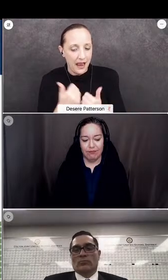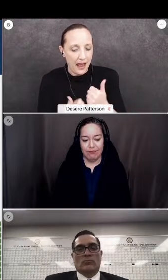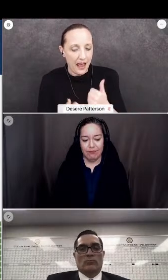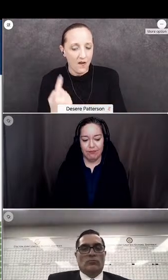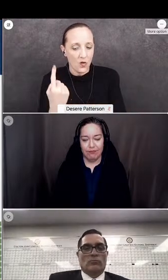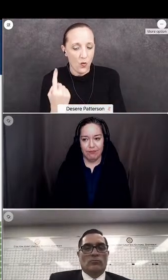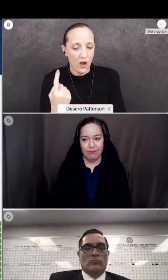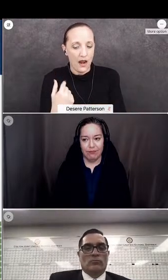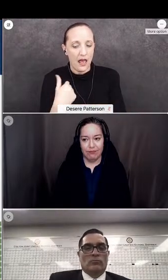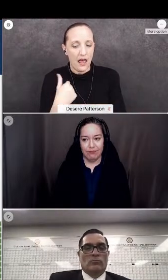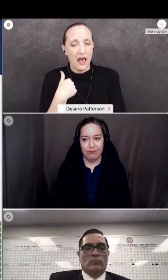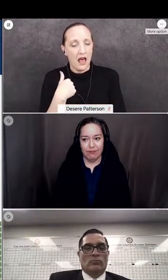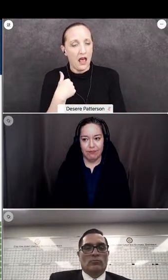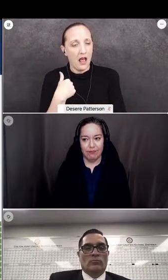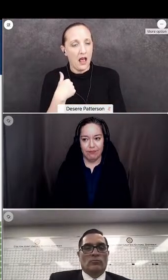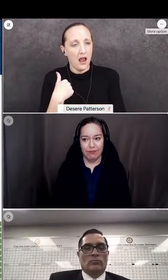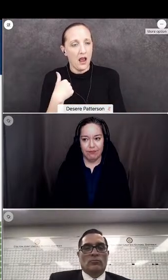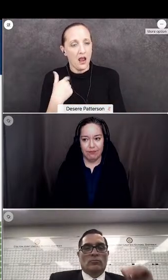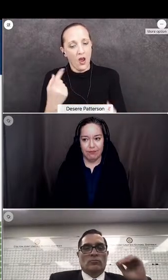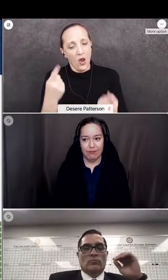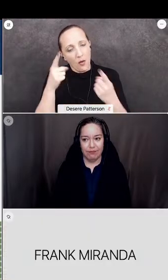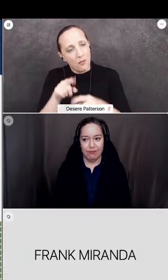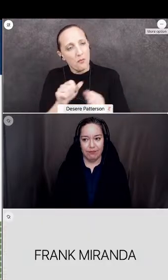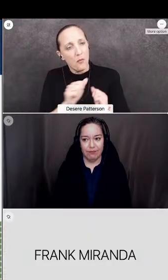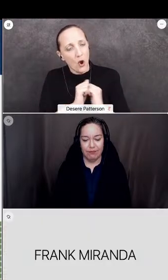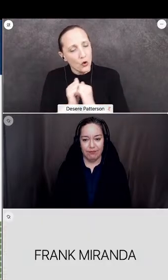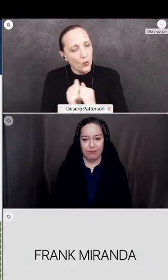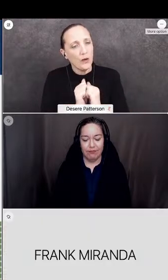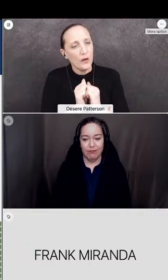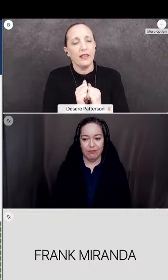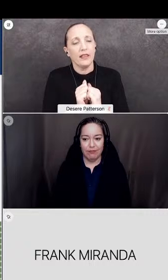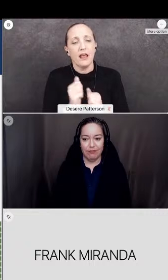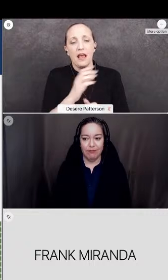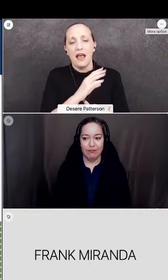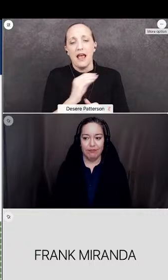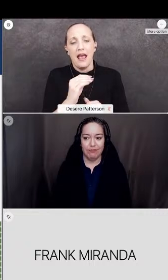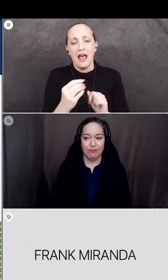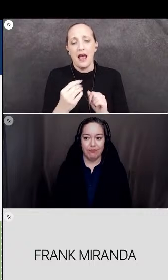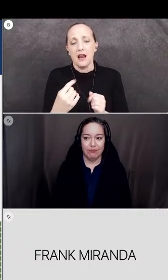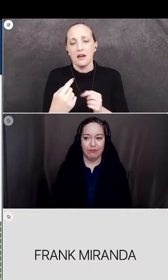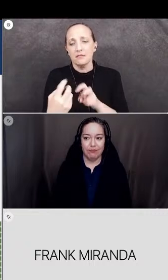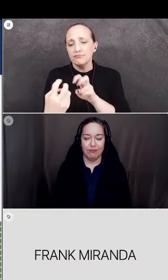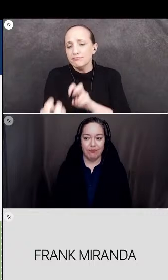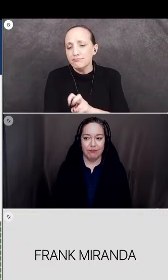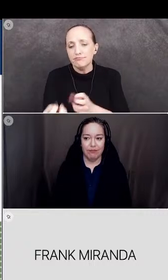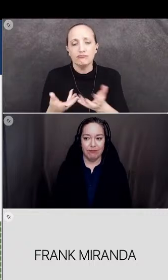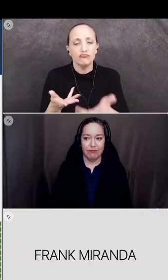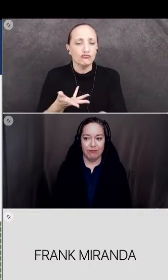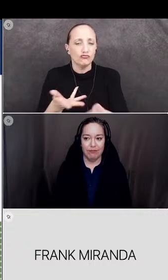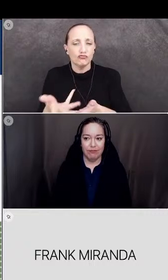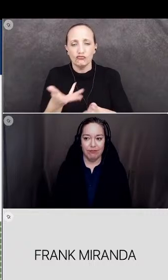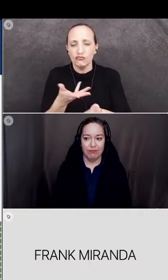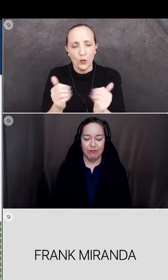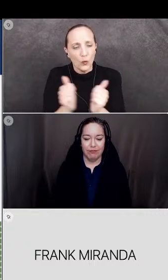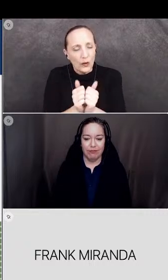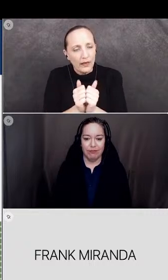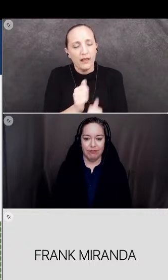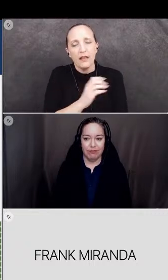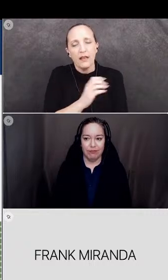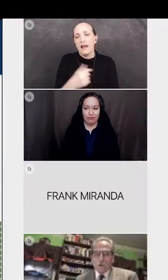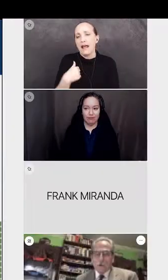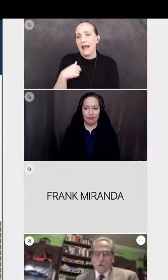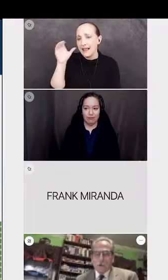partnered with and sat across the table from. And I listened to